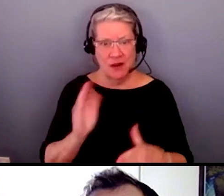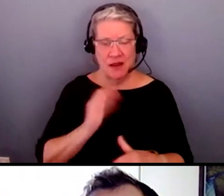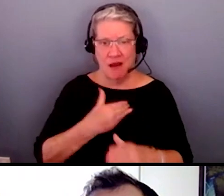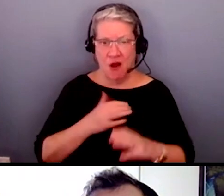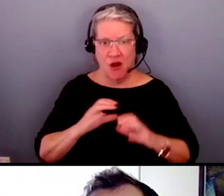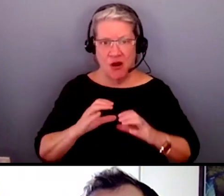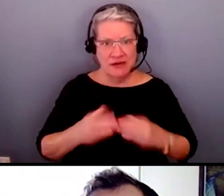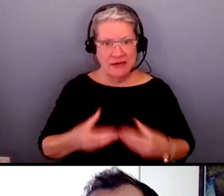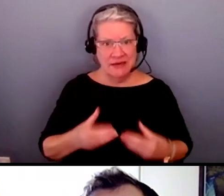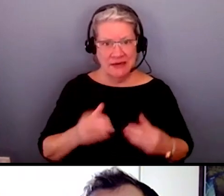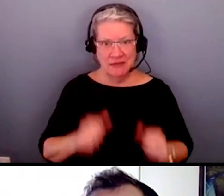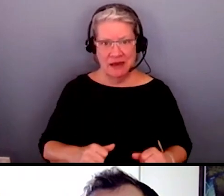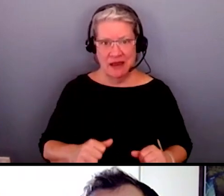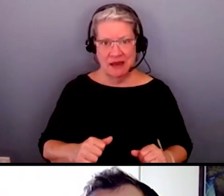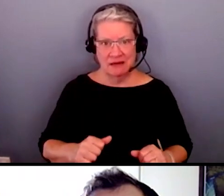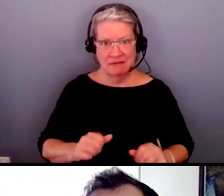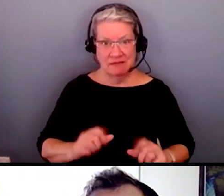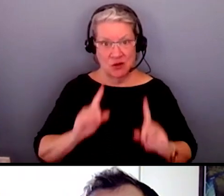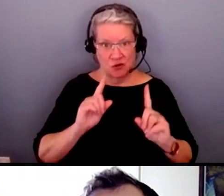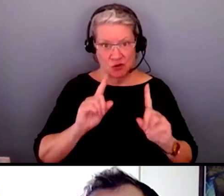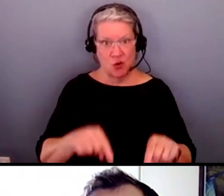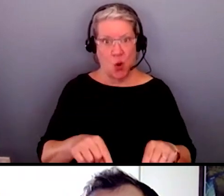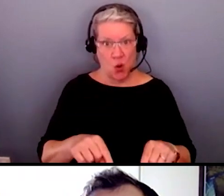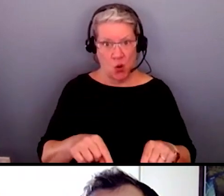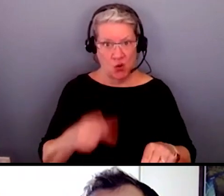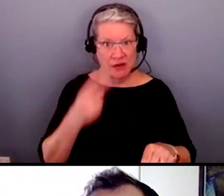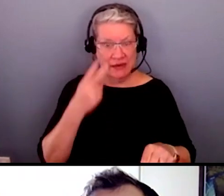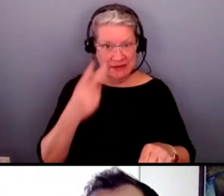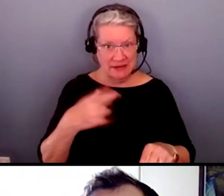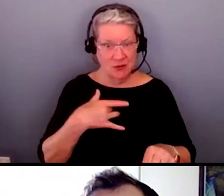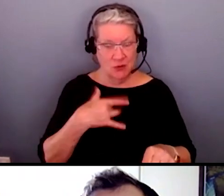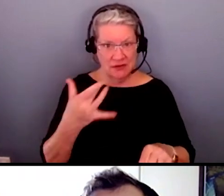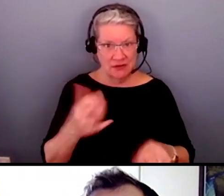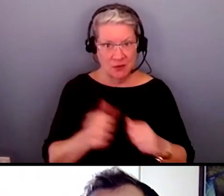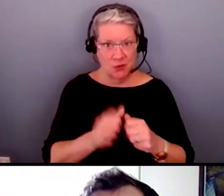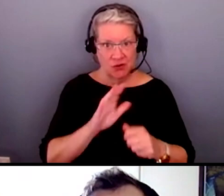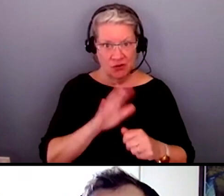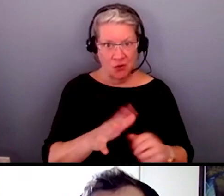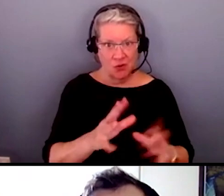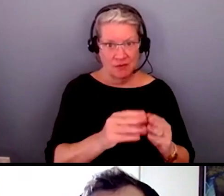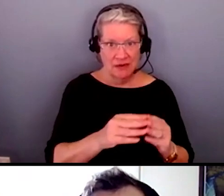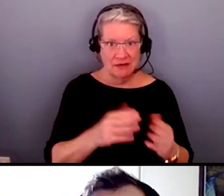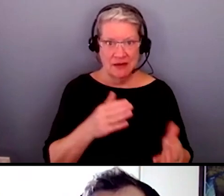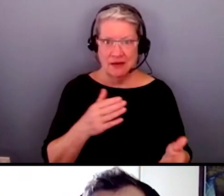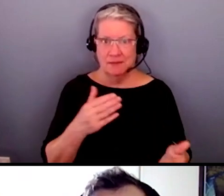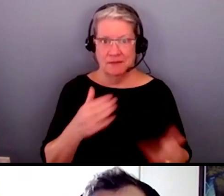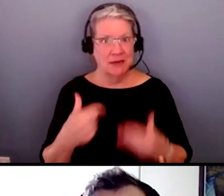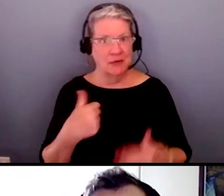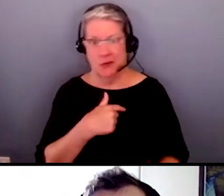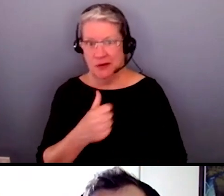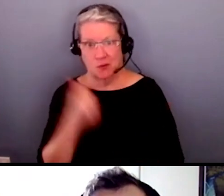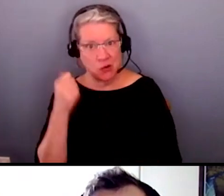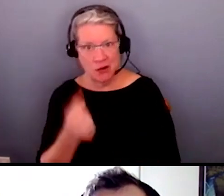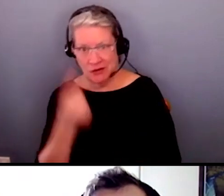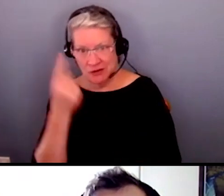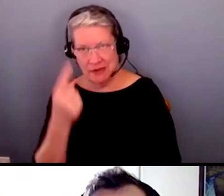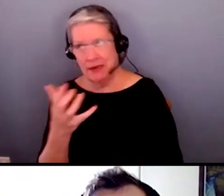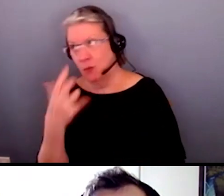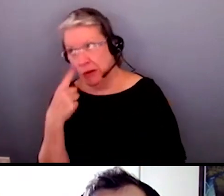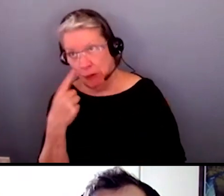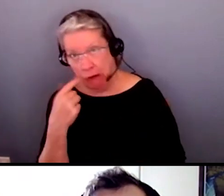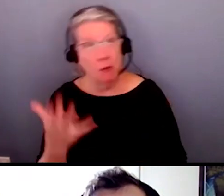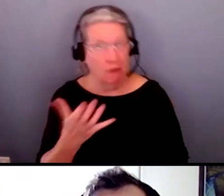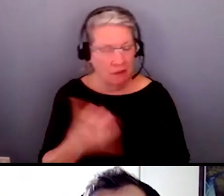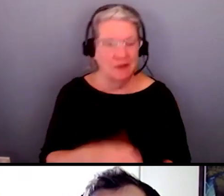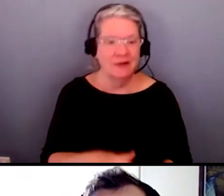can attend to these things and see what's going on. And we probably won't understand most of it and want to cry, but,